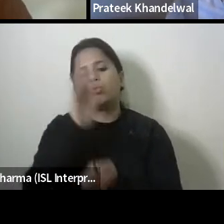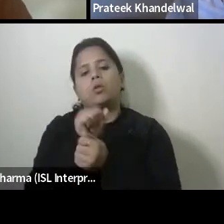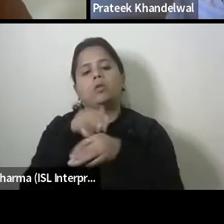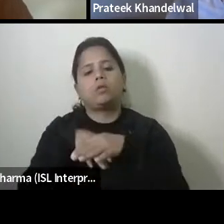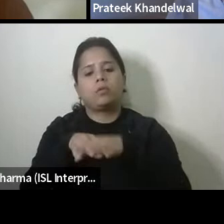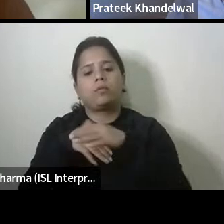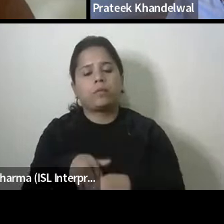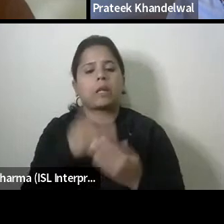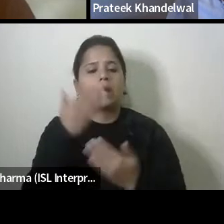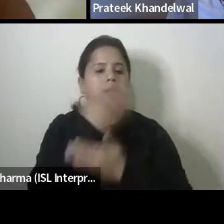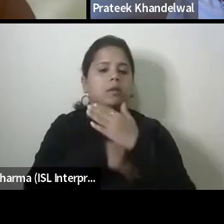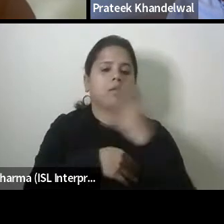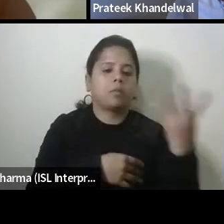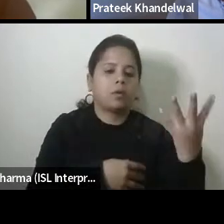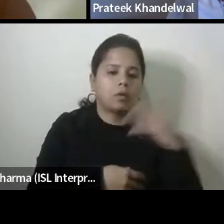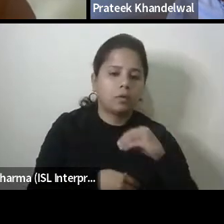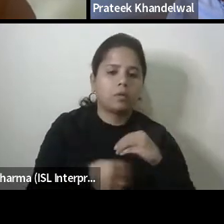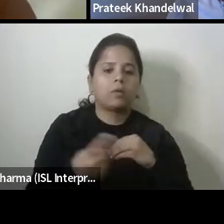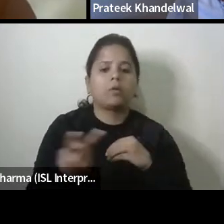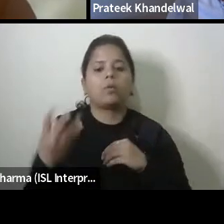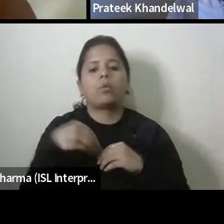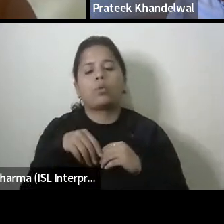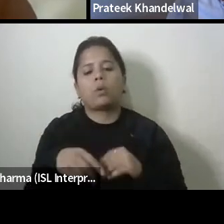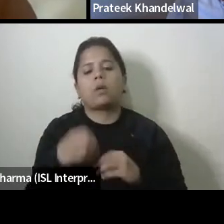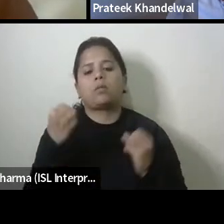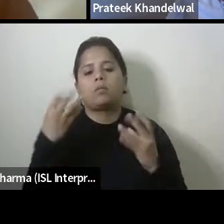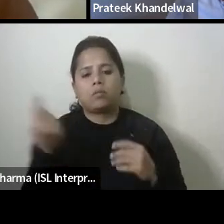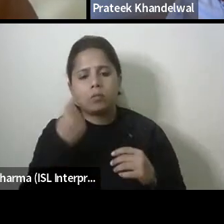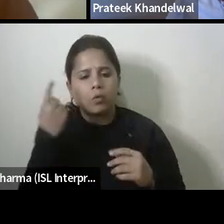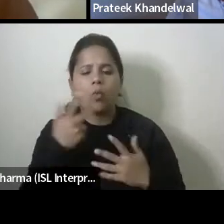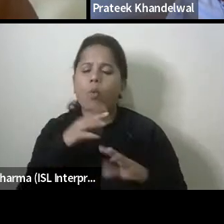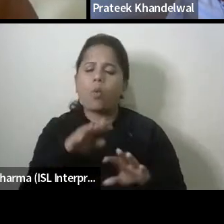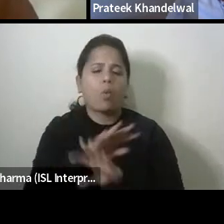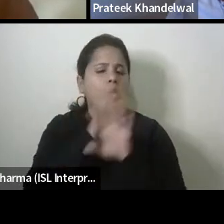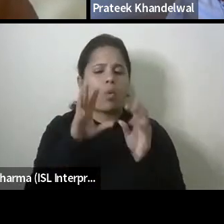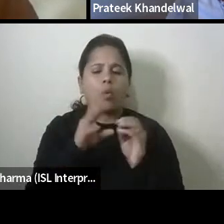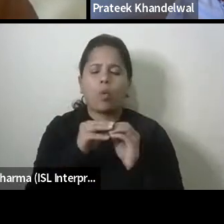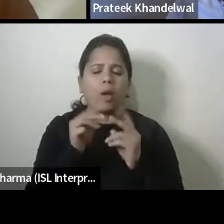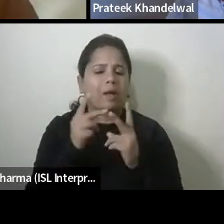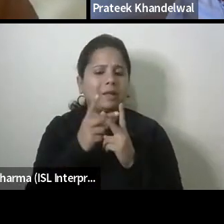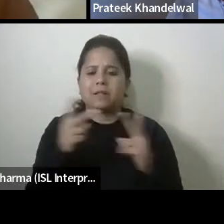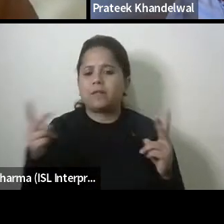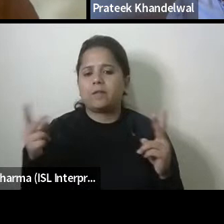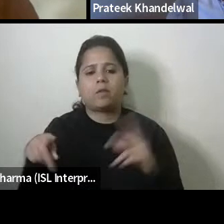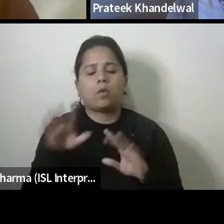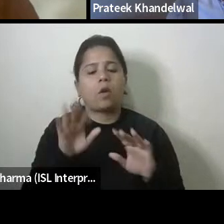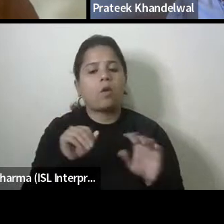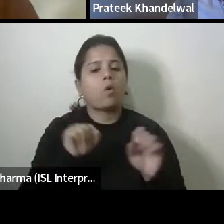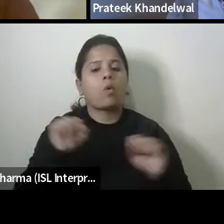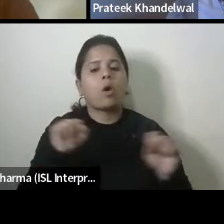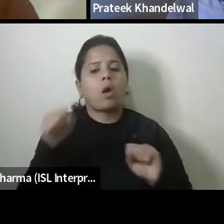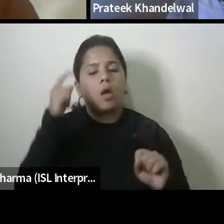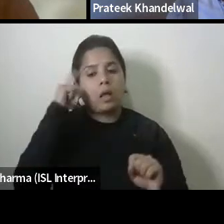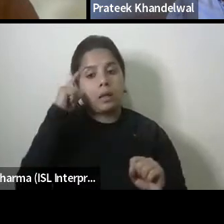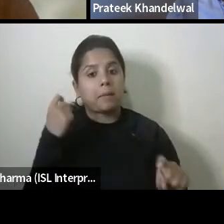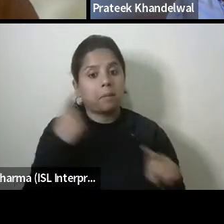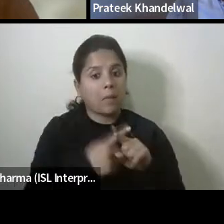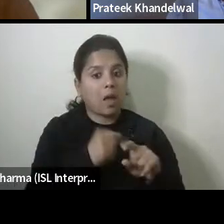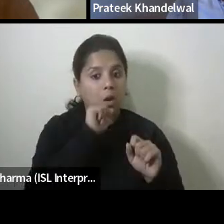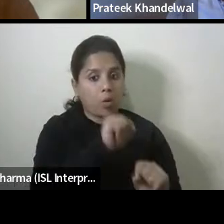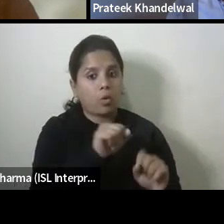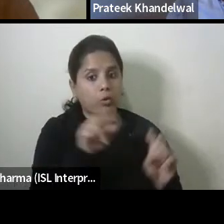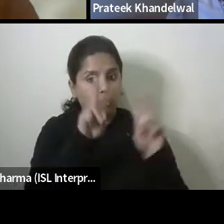pwd services electrical uh you name it all the guys who have anything to do with you know the